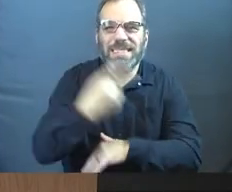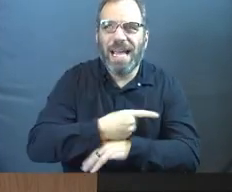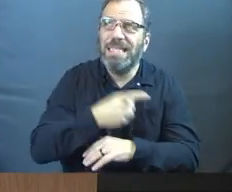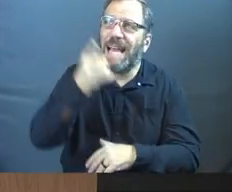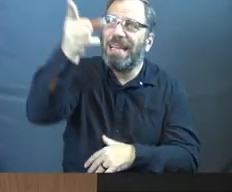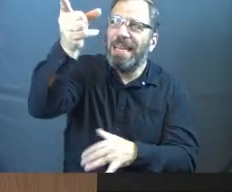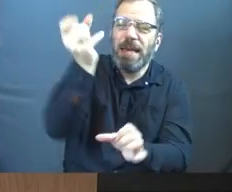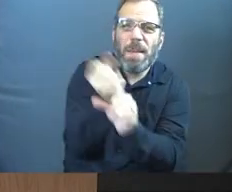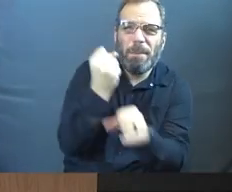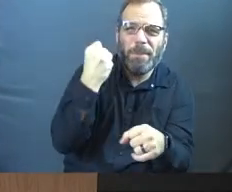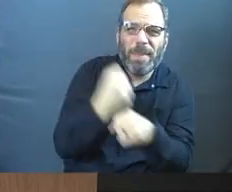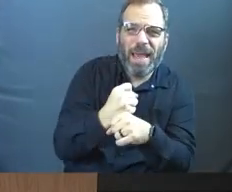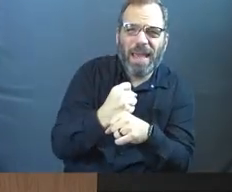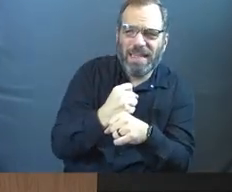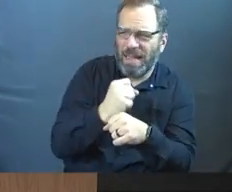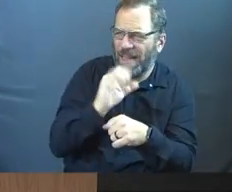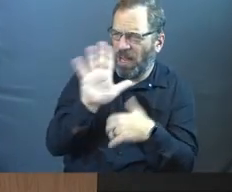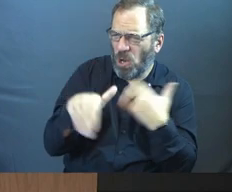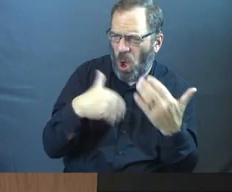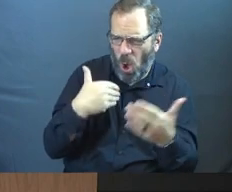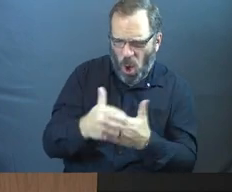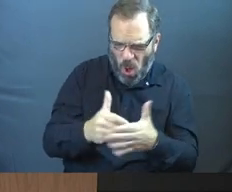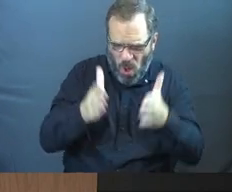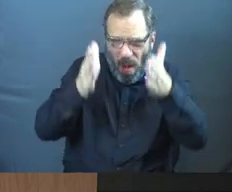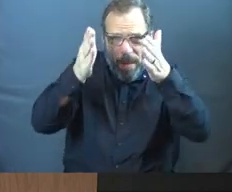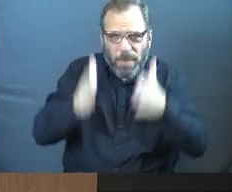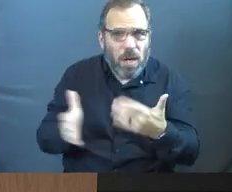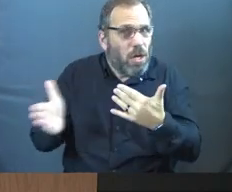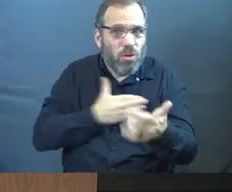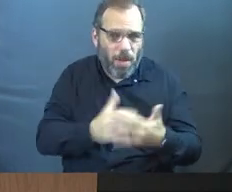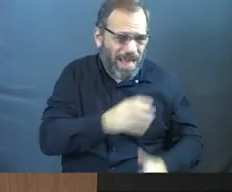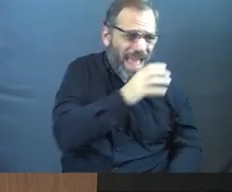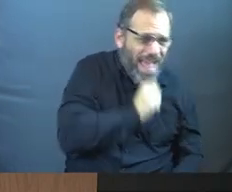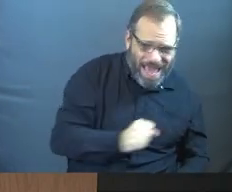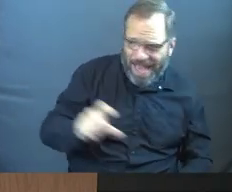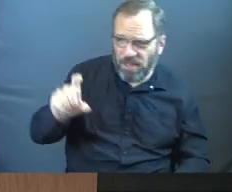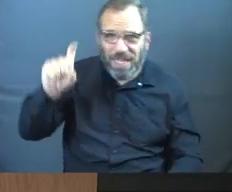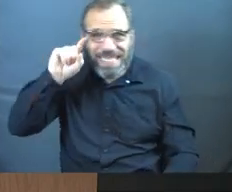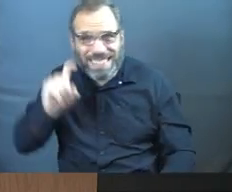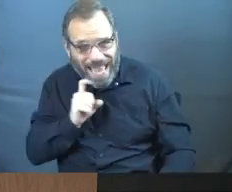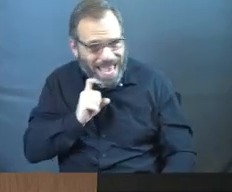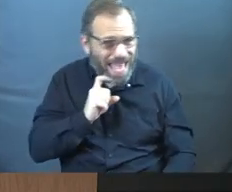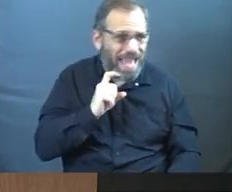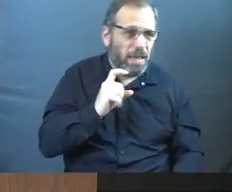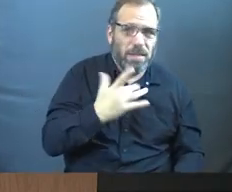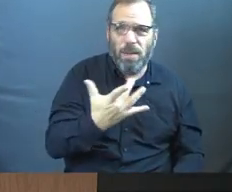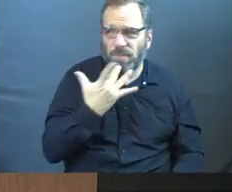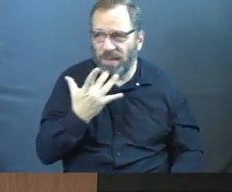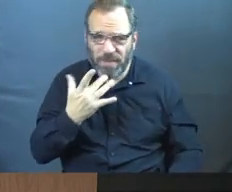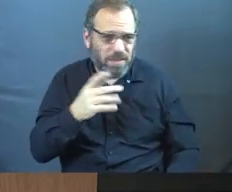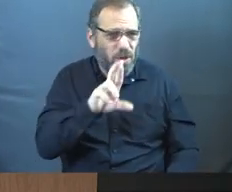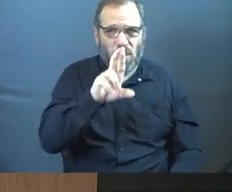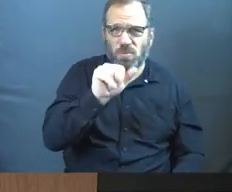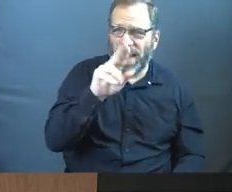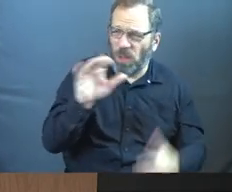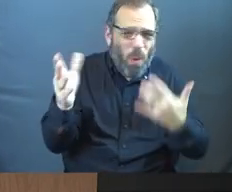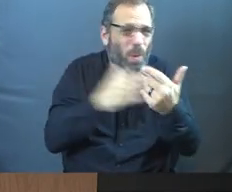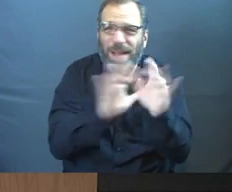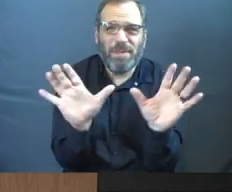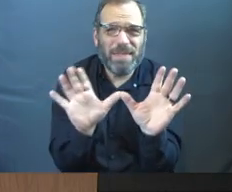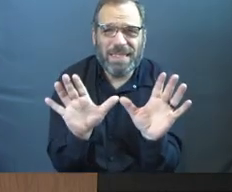he created in every single human being, regardless of their age, sex, orientation, race, anything.